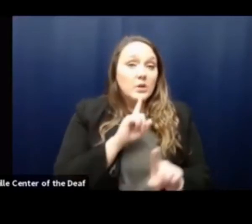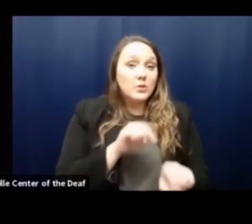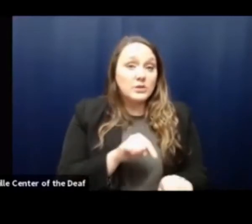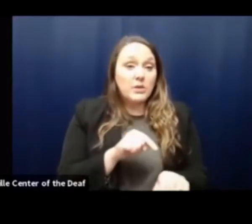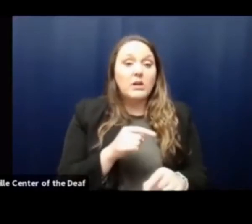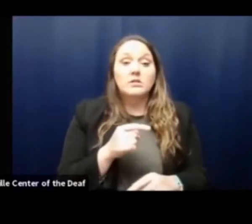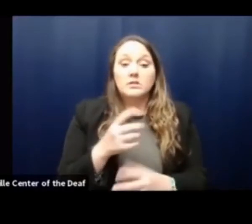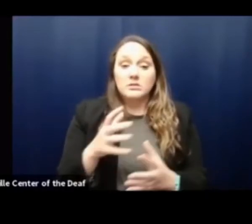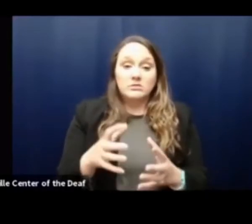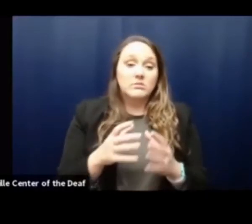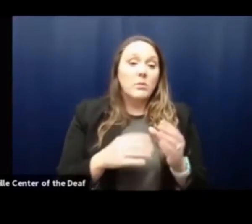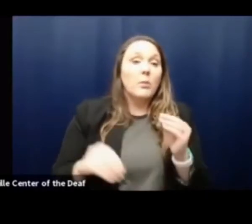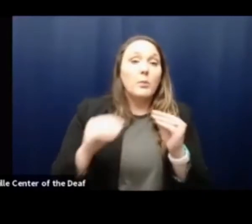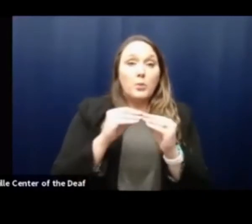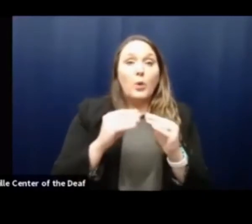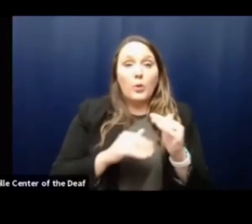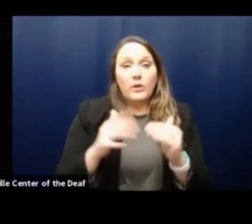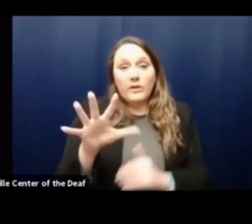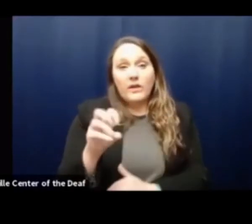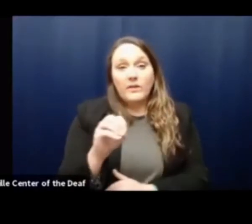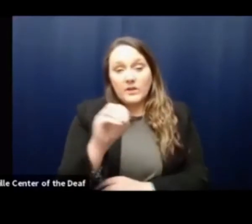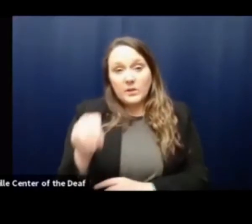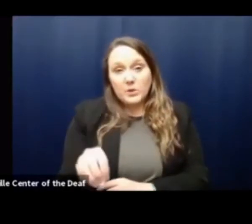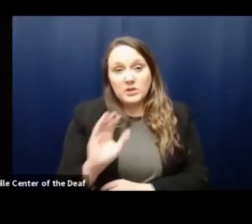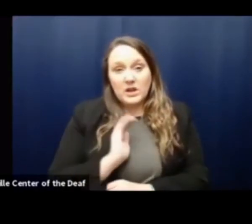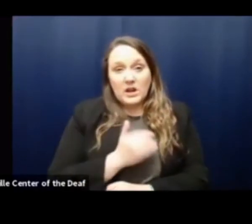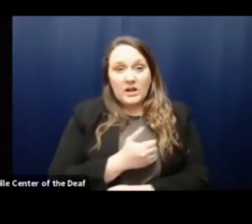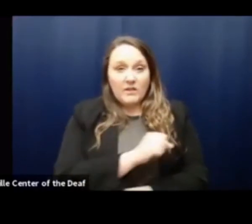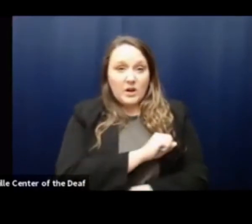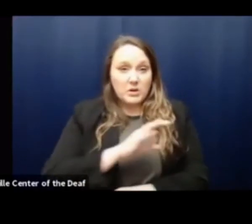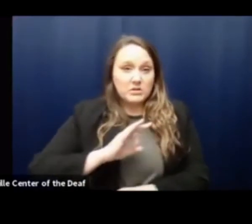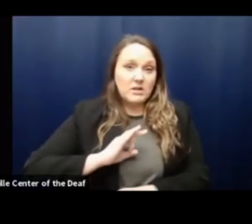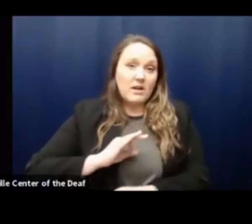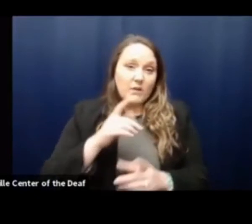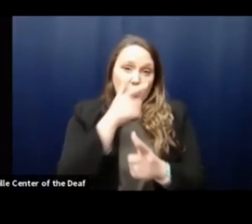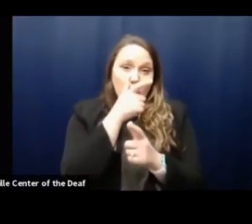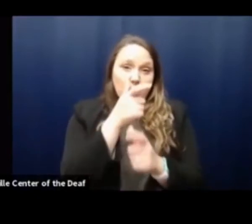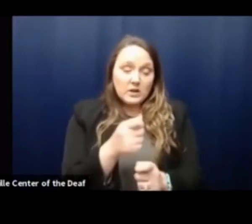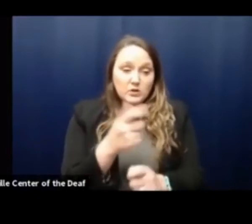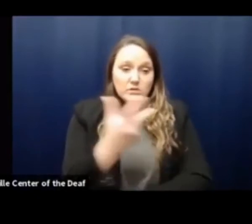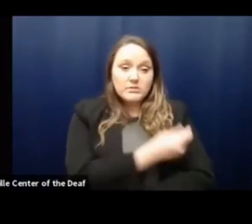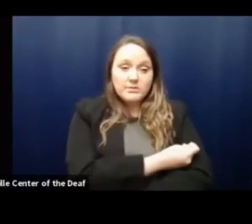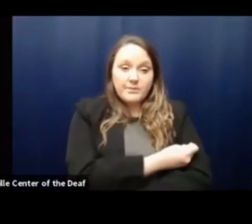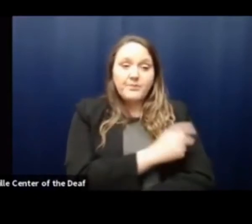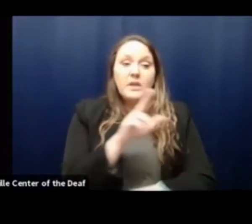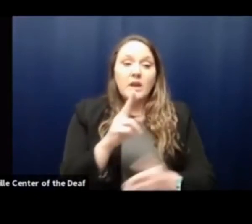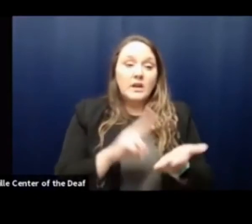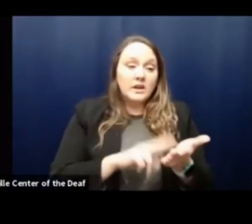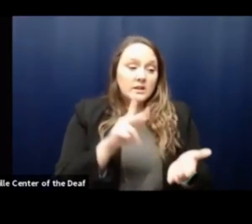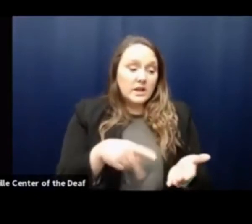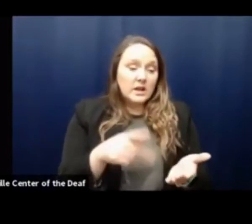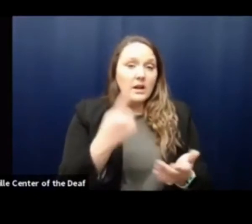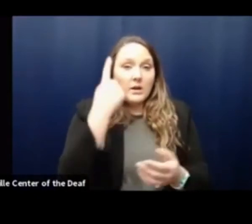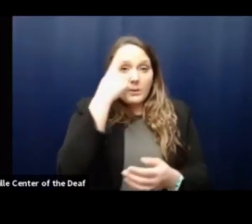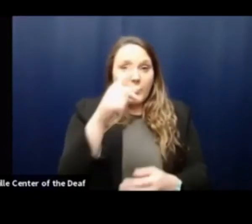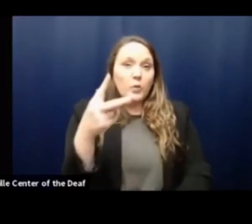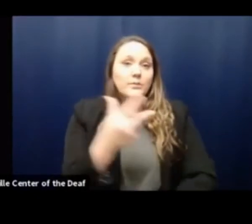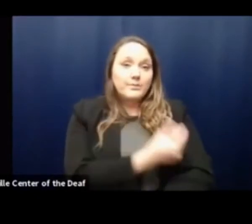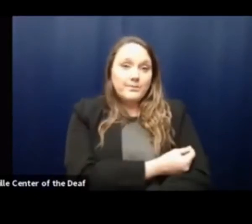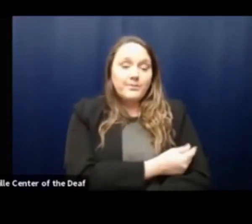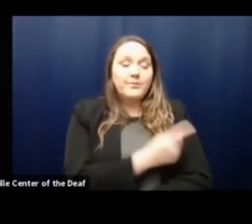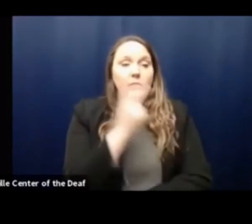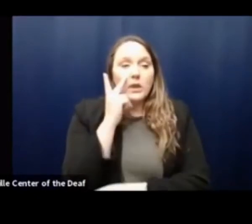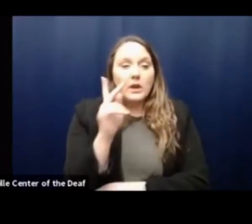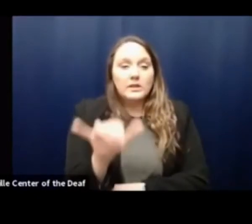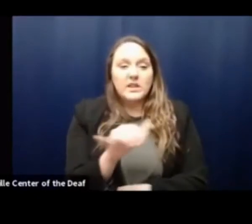significantly greater than 50% of our team members have had interest and signed up for vaccination. We've seen those trends